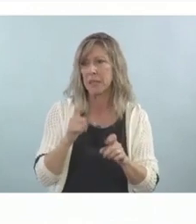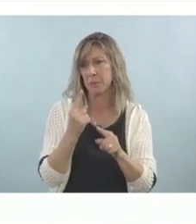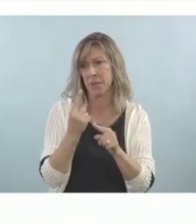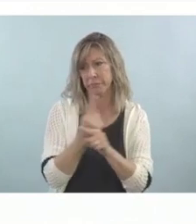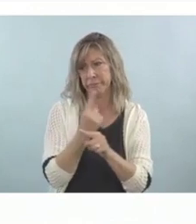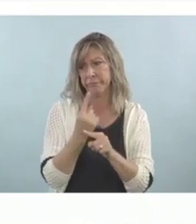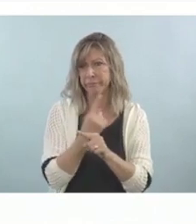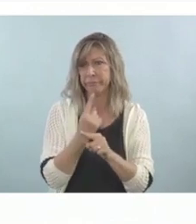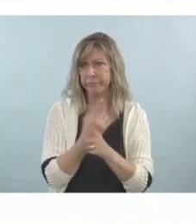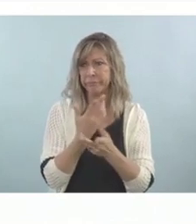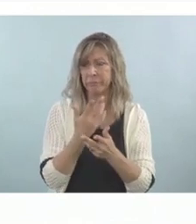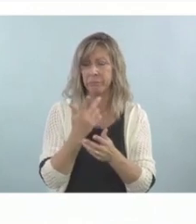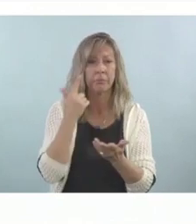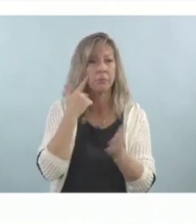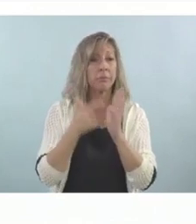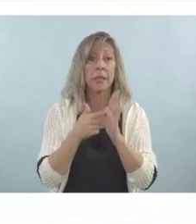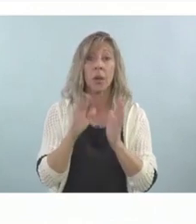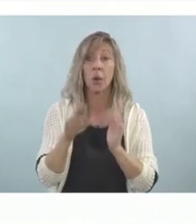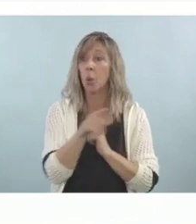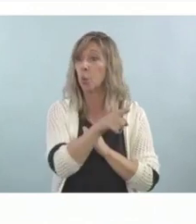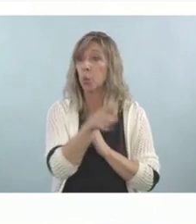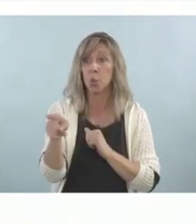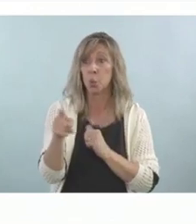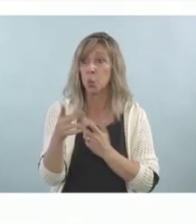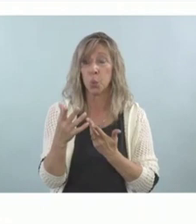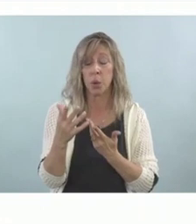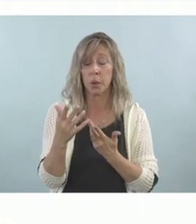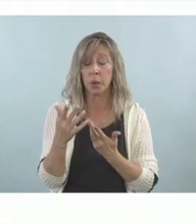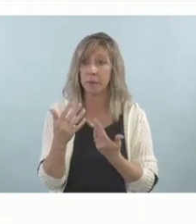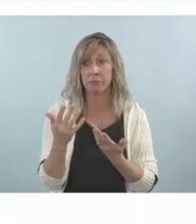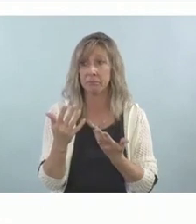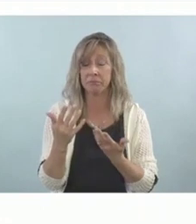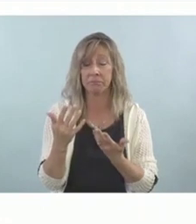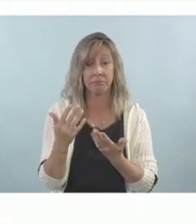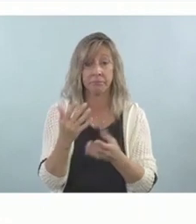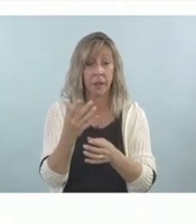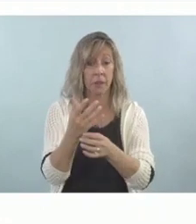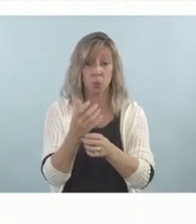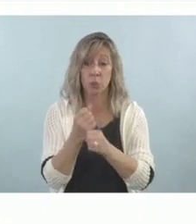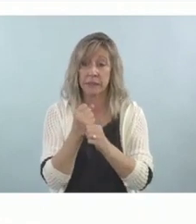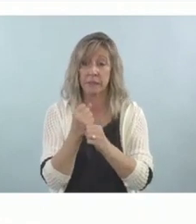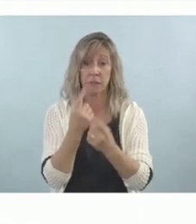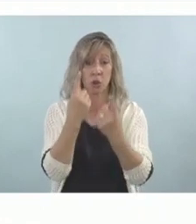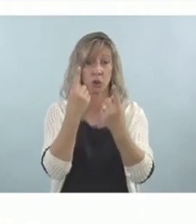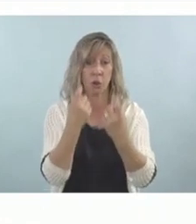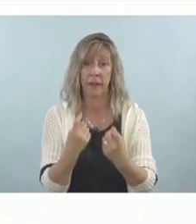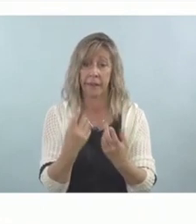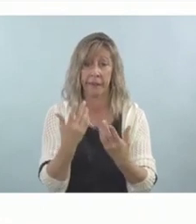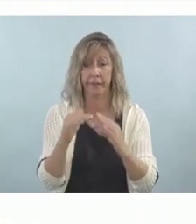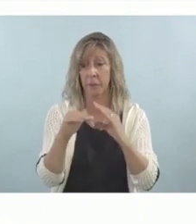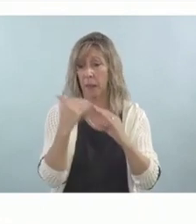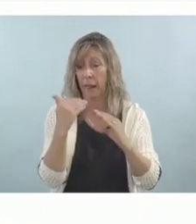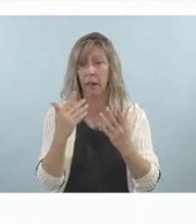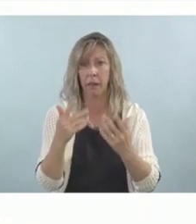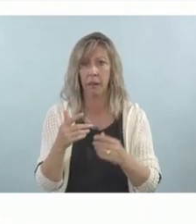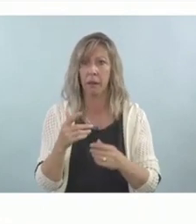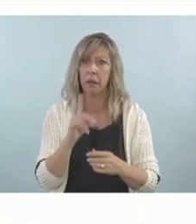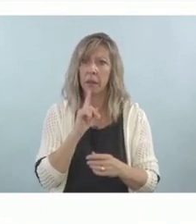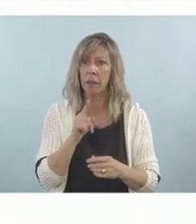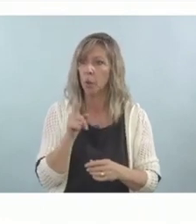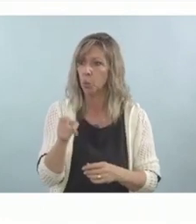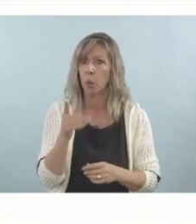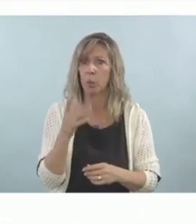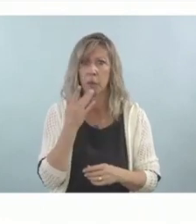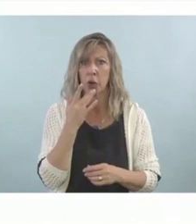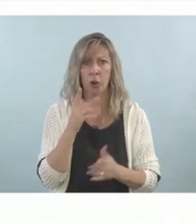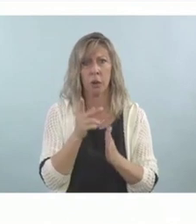inbox, you'd like to have that survey done within, say, five to ten minutes. If it goes beyond ten minutes, people